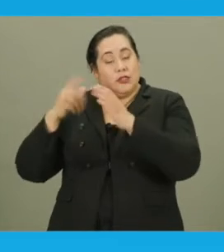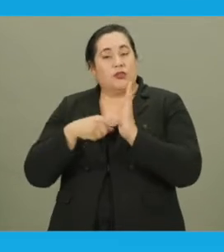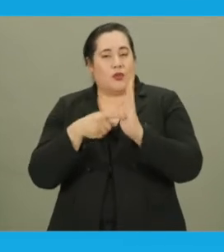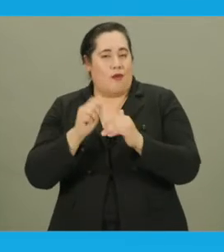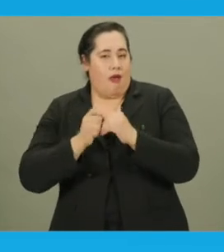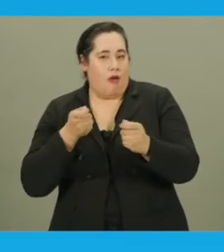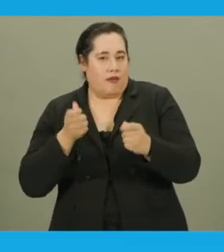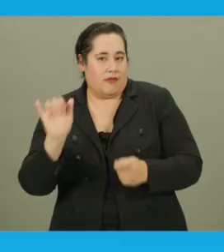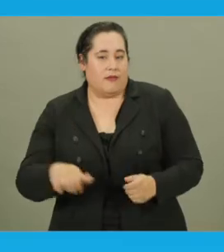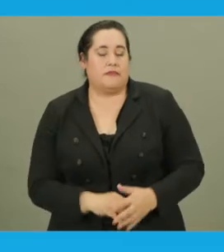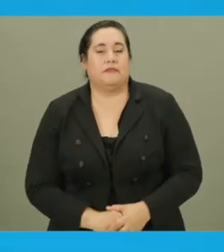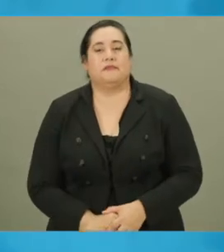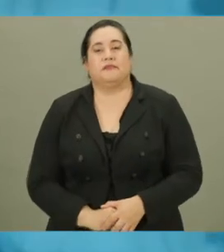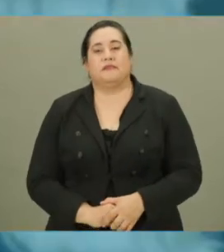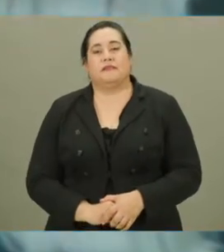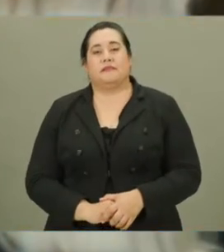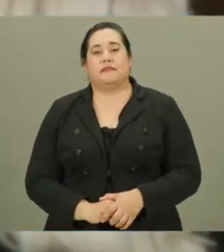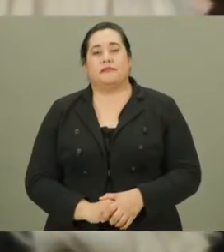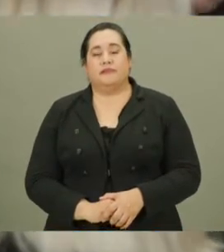scene shows you how to handle that.